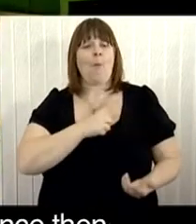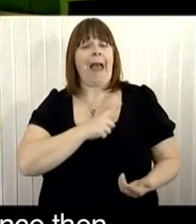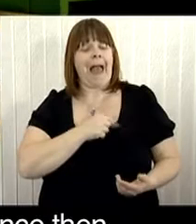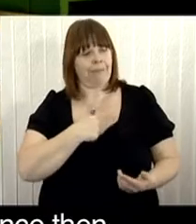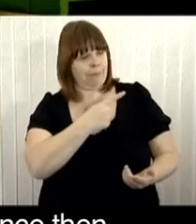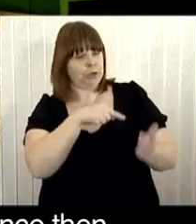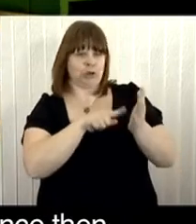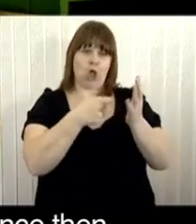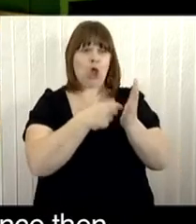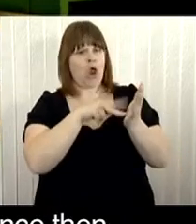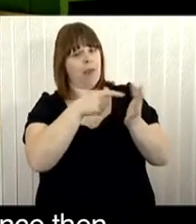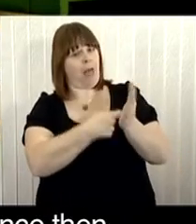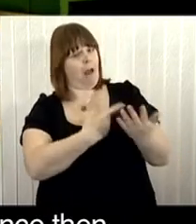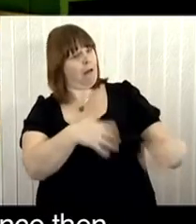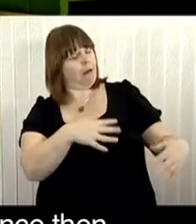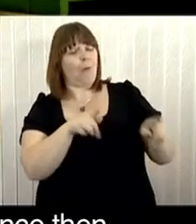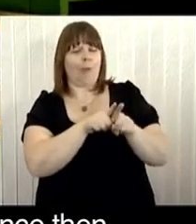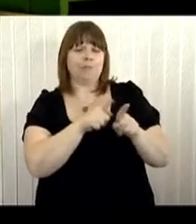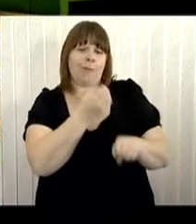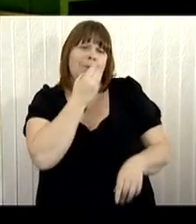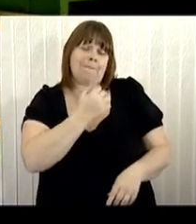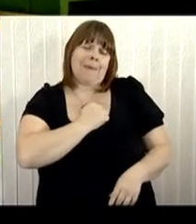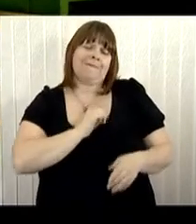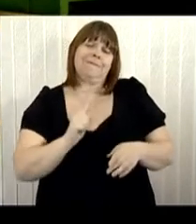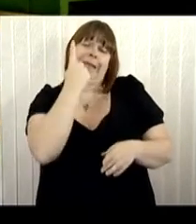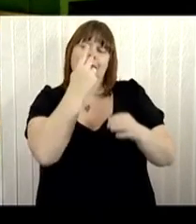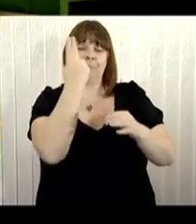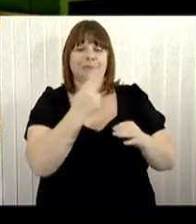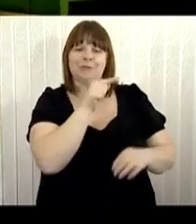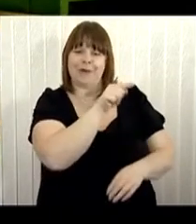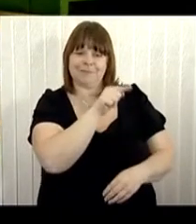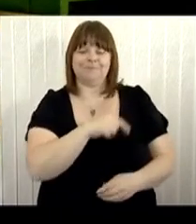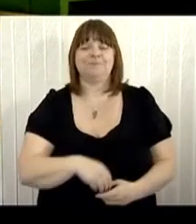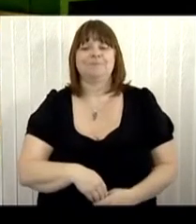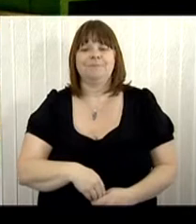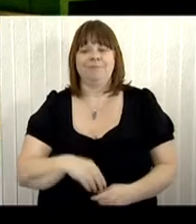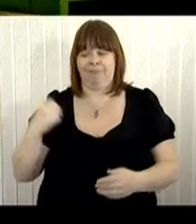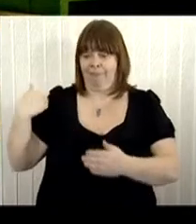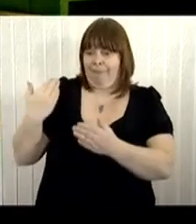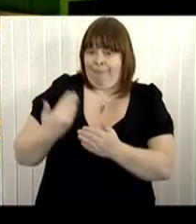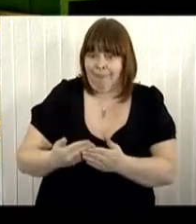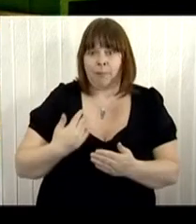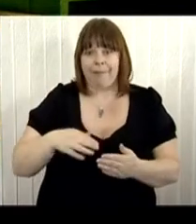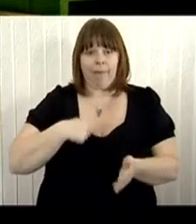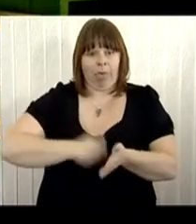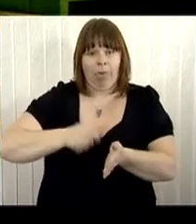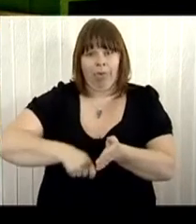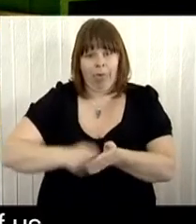Of course, I've bought a lot more since then, but it's only money, and you can't take it with you.